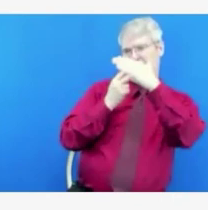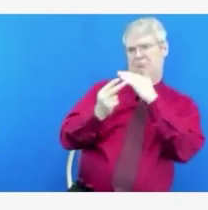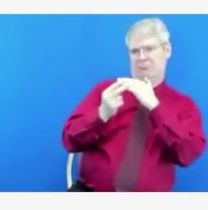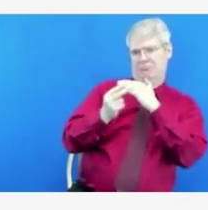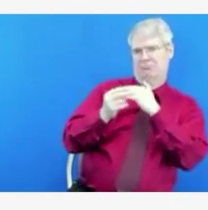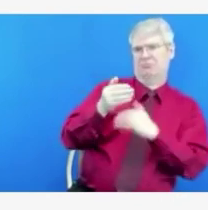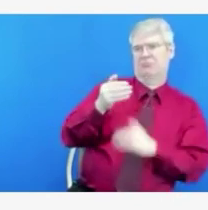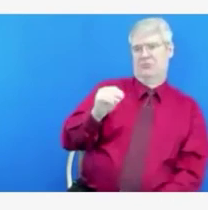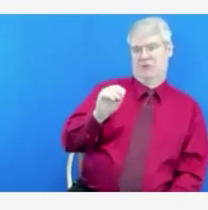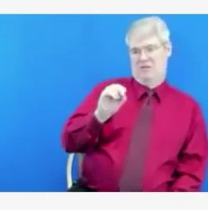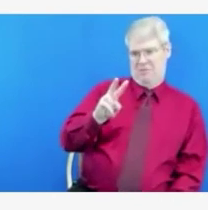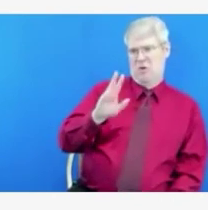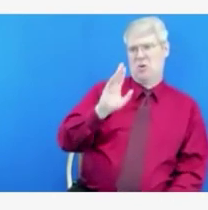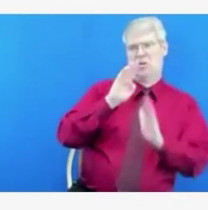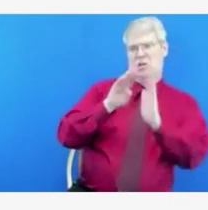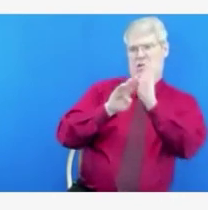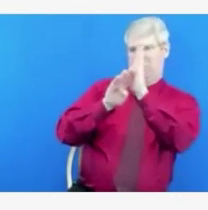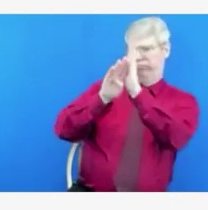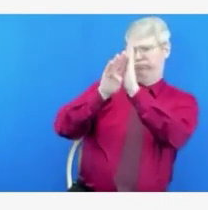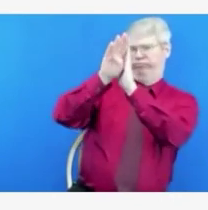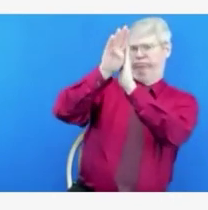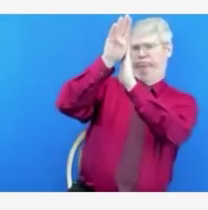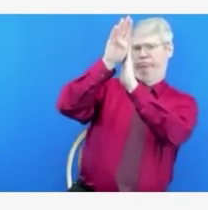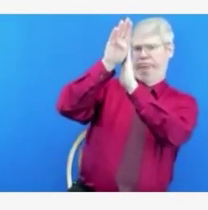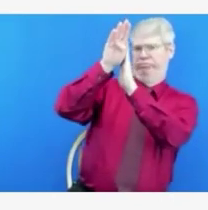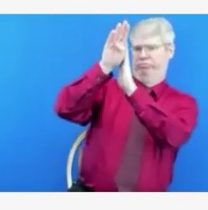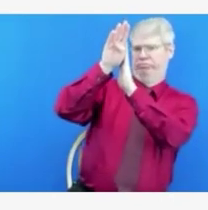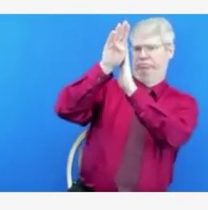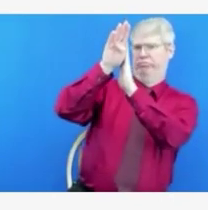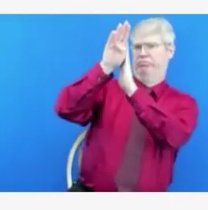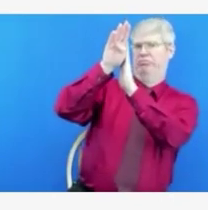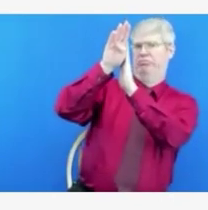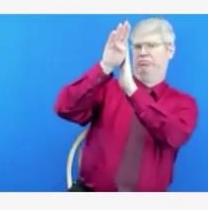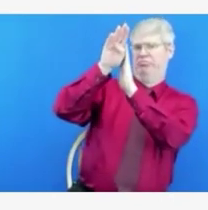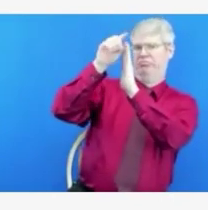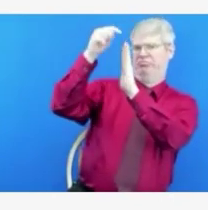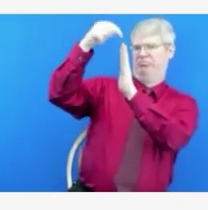through that point in time. Beyond that, it's impossible to predict.